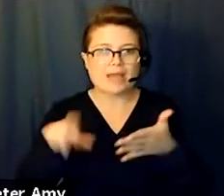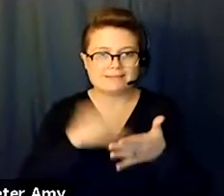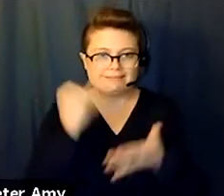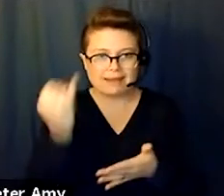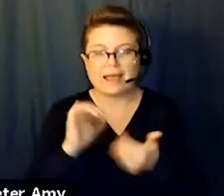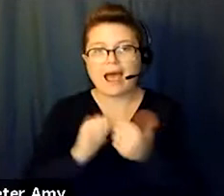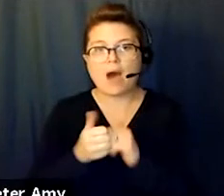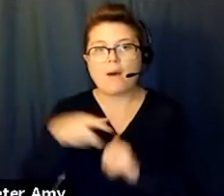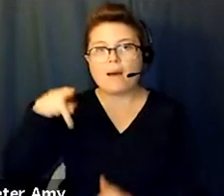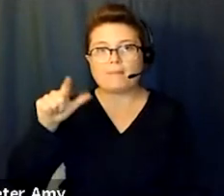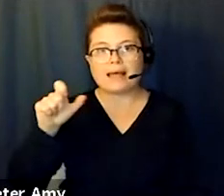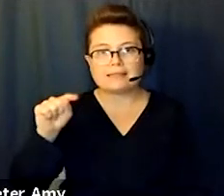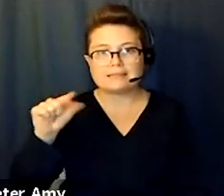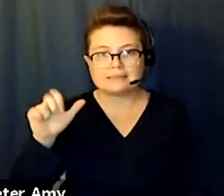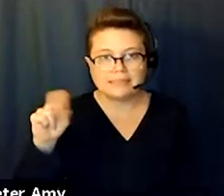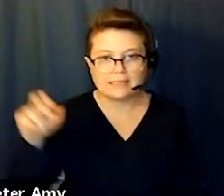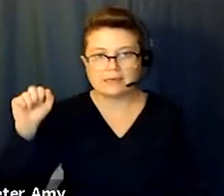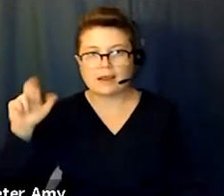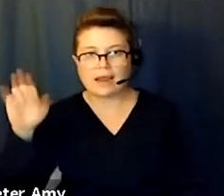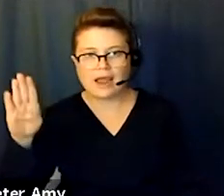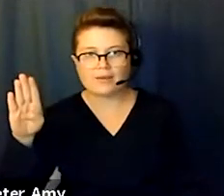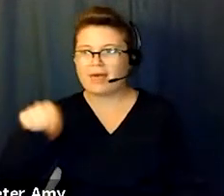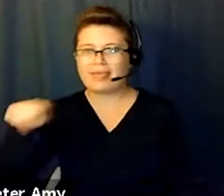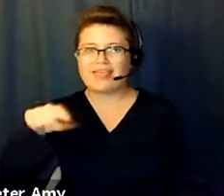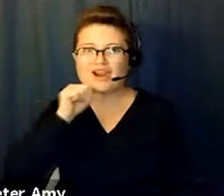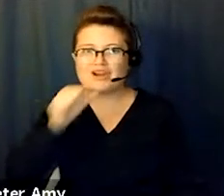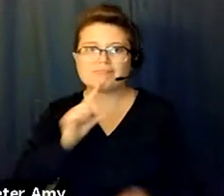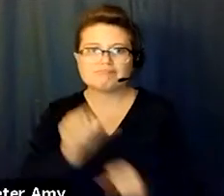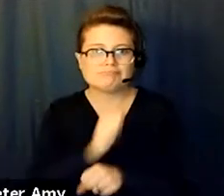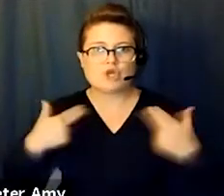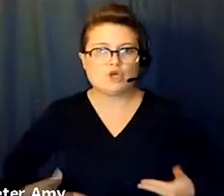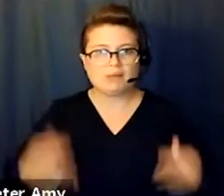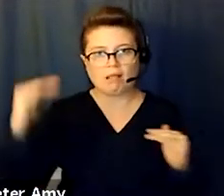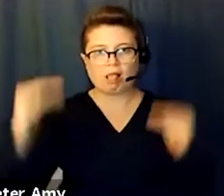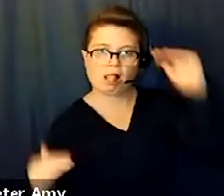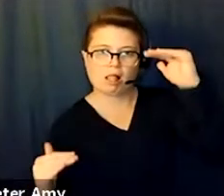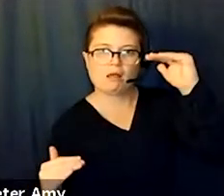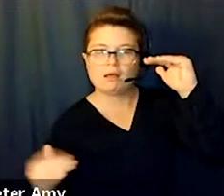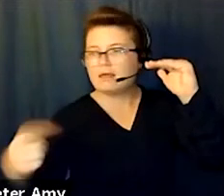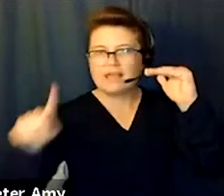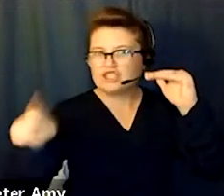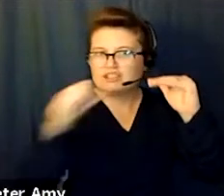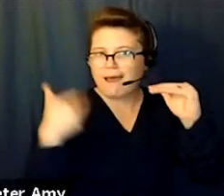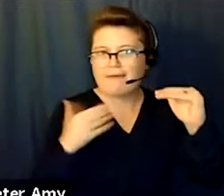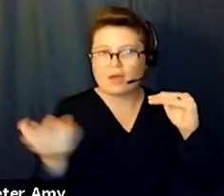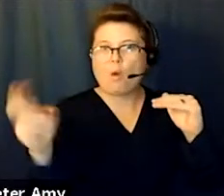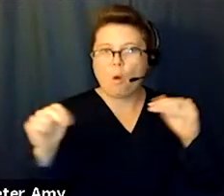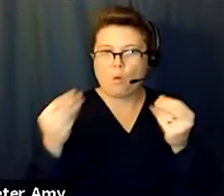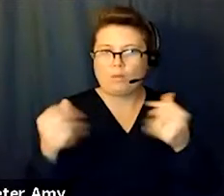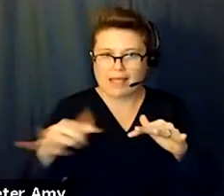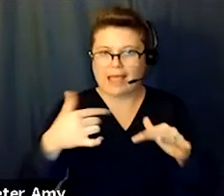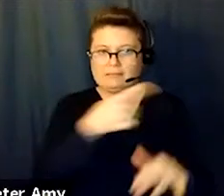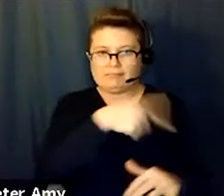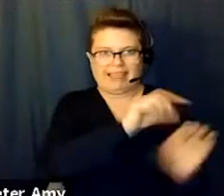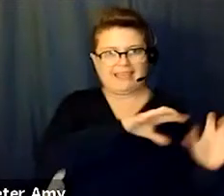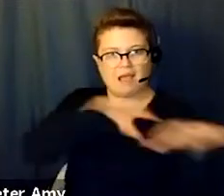Arabs are subhuman, that they don't belong on their own land, and that others should go and settle there. And later